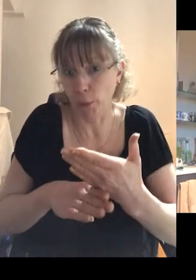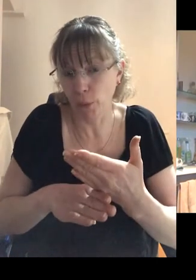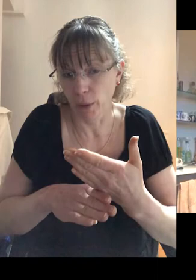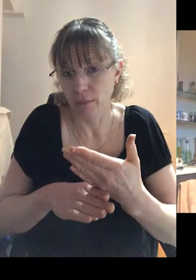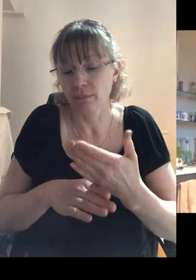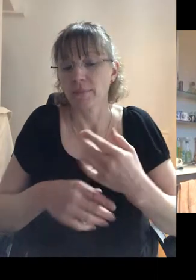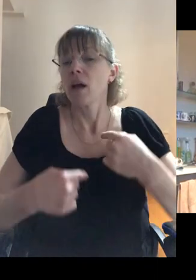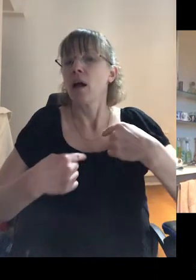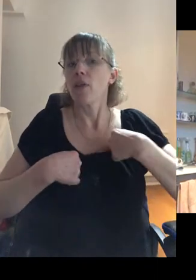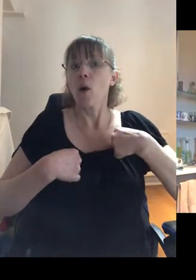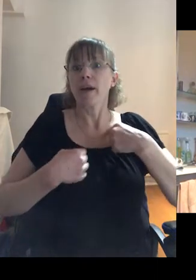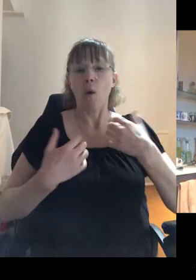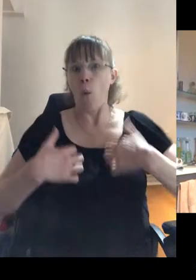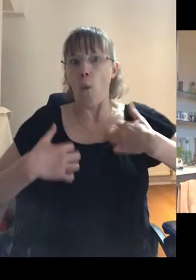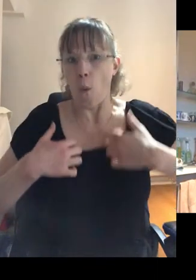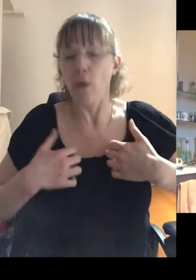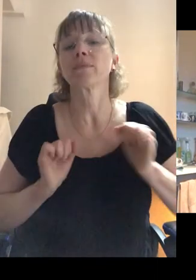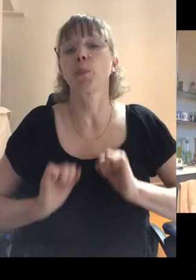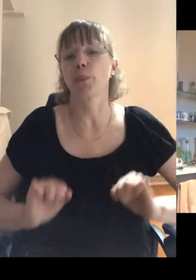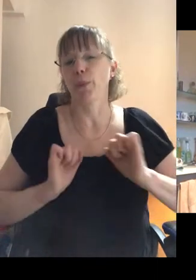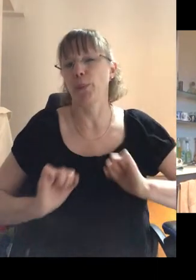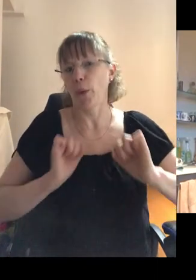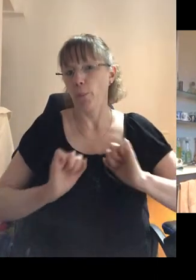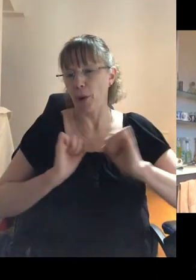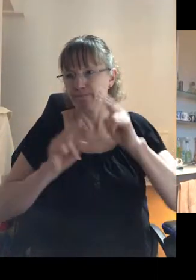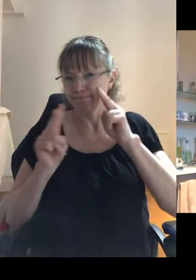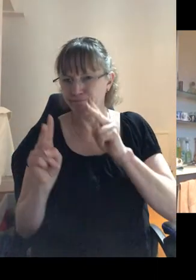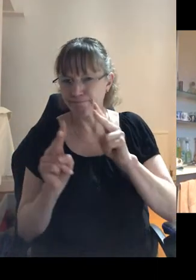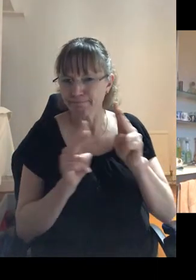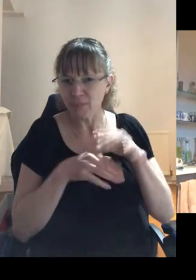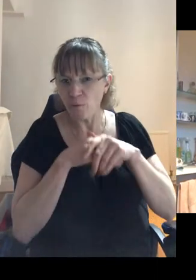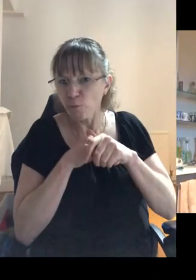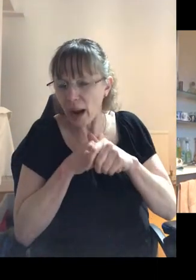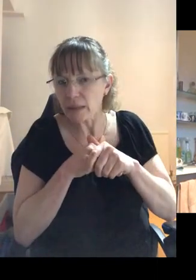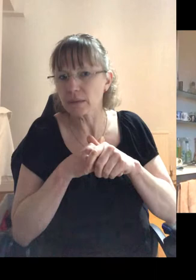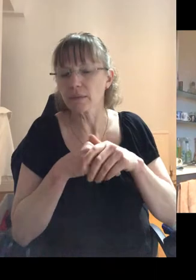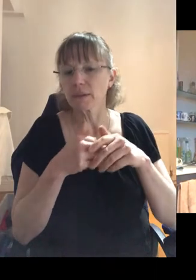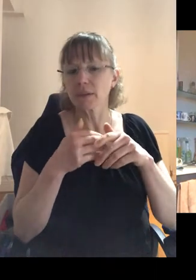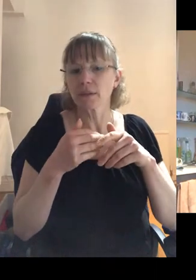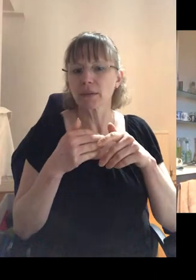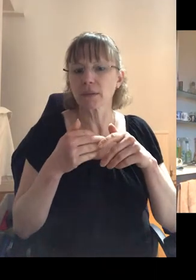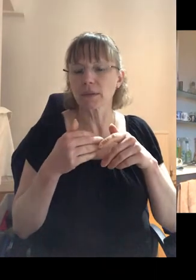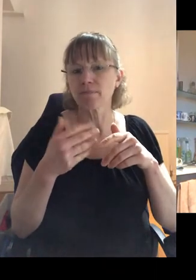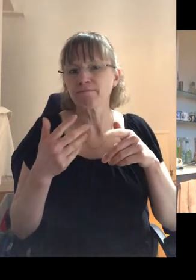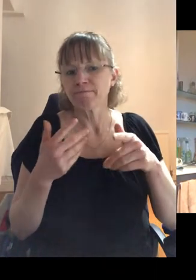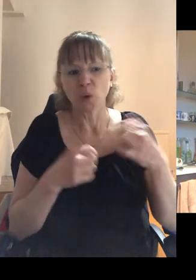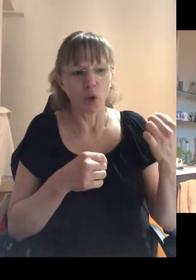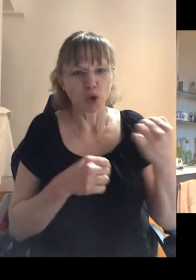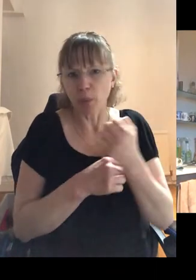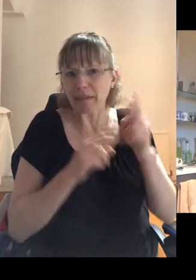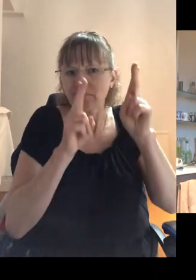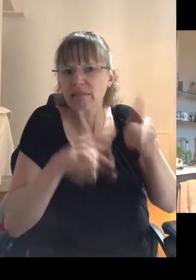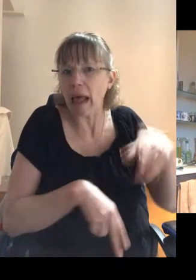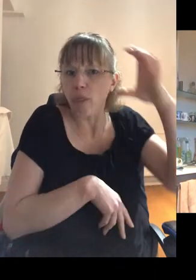And although I didn't jump at the chance then I waited and, and watched friends get up from what was meant to be their